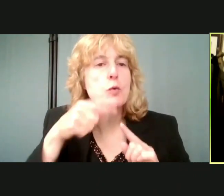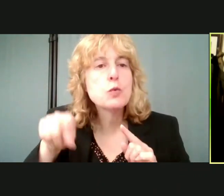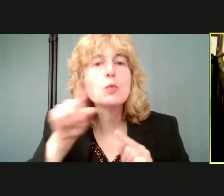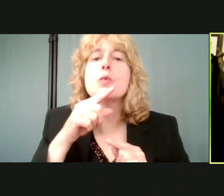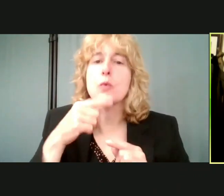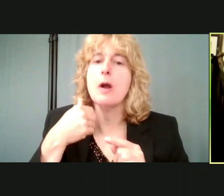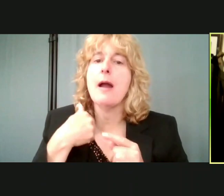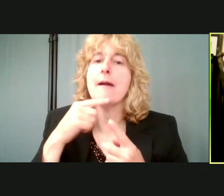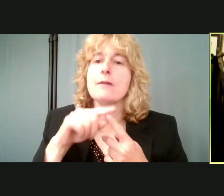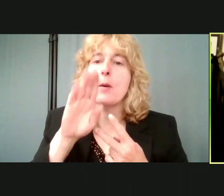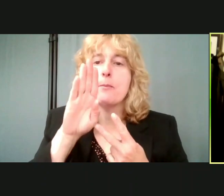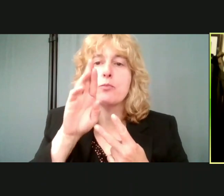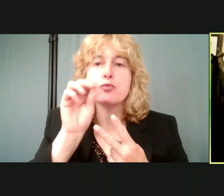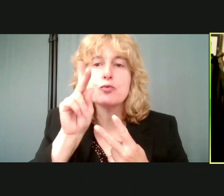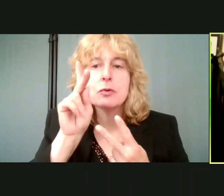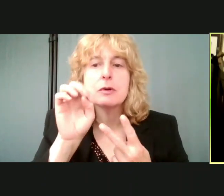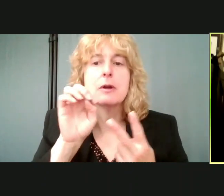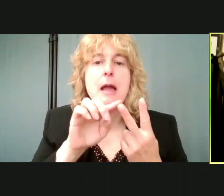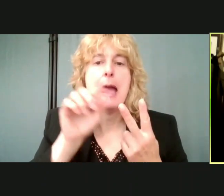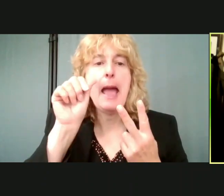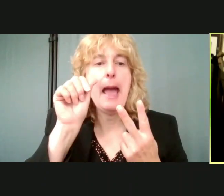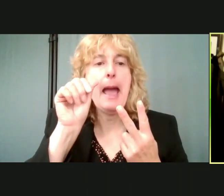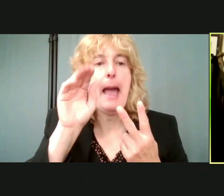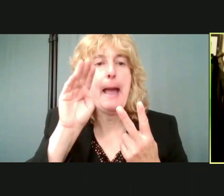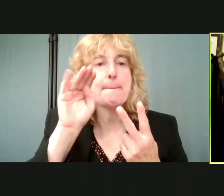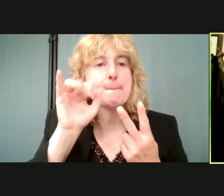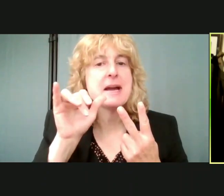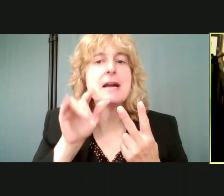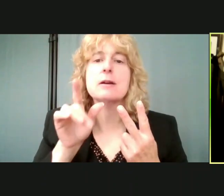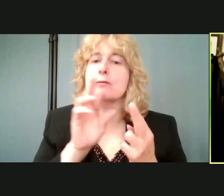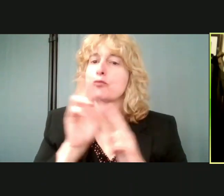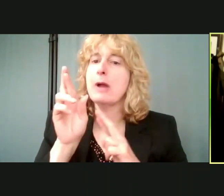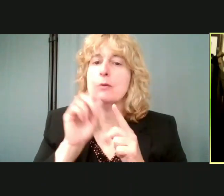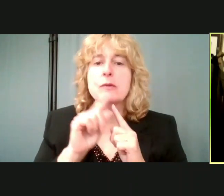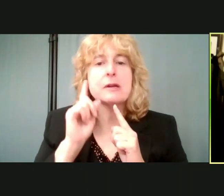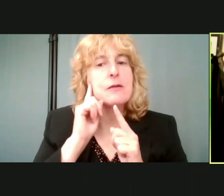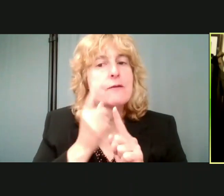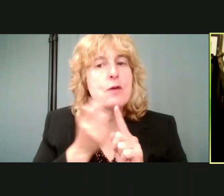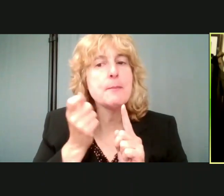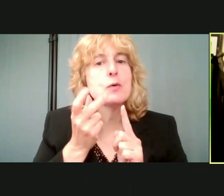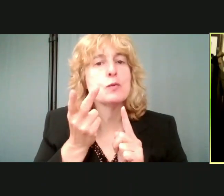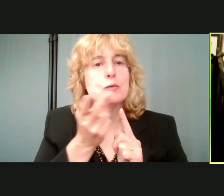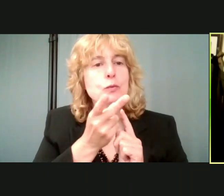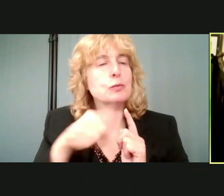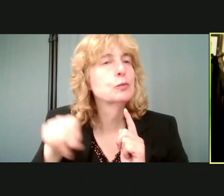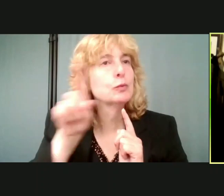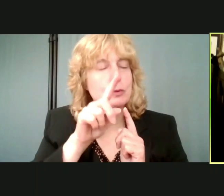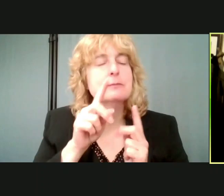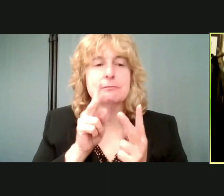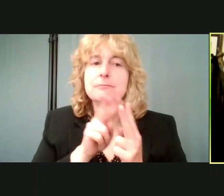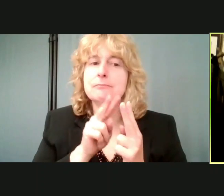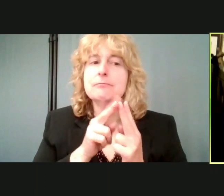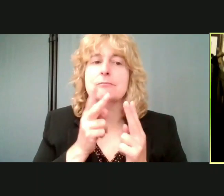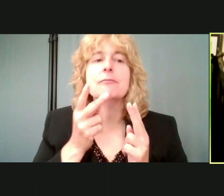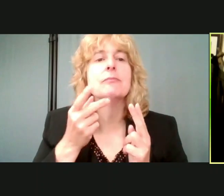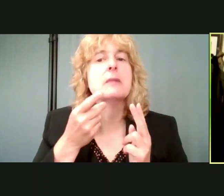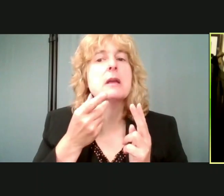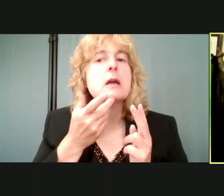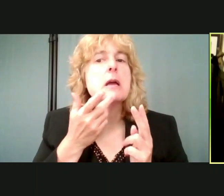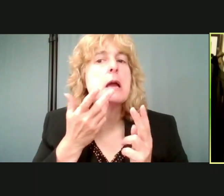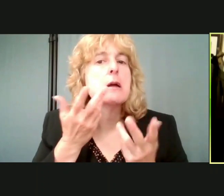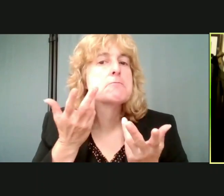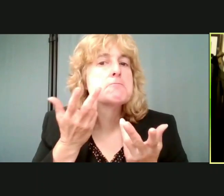to hear from you. So please, let's make sure that they are there, and why don't you